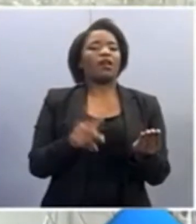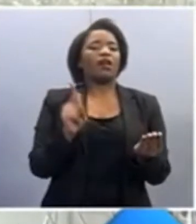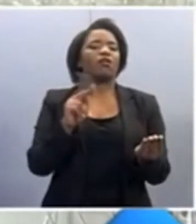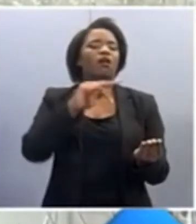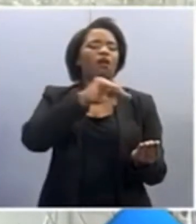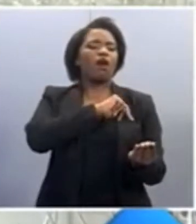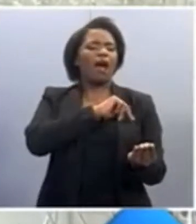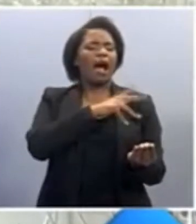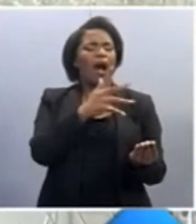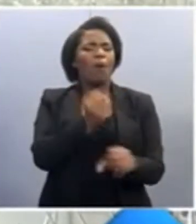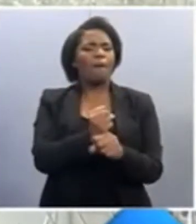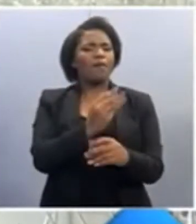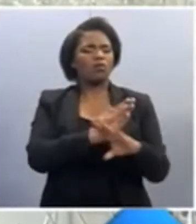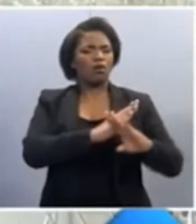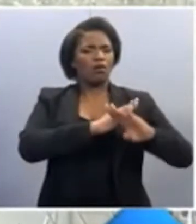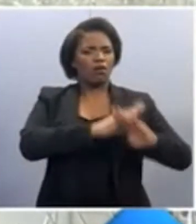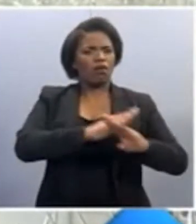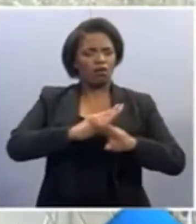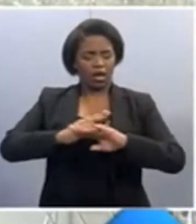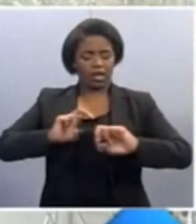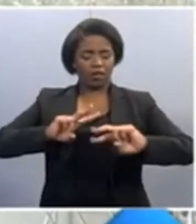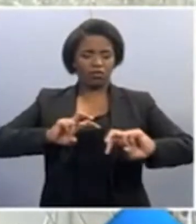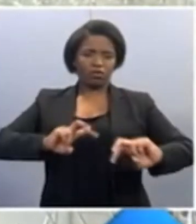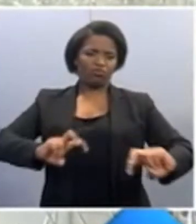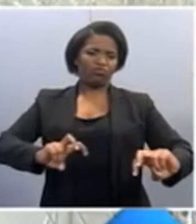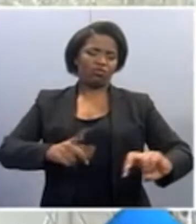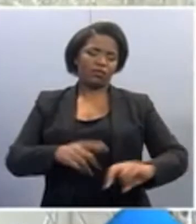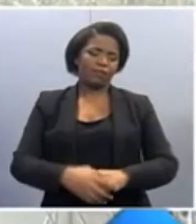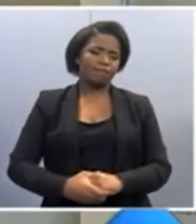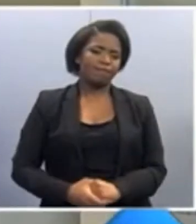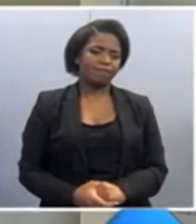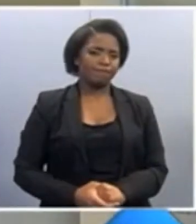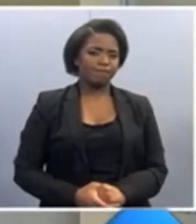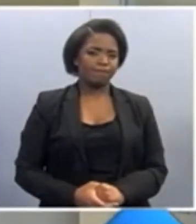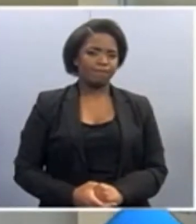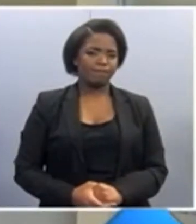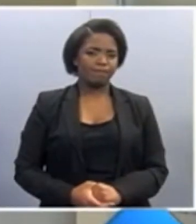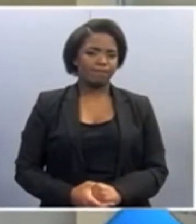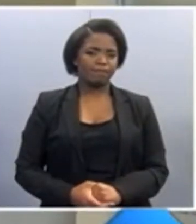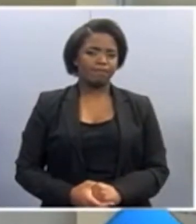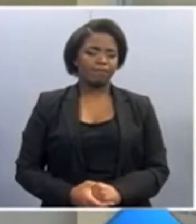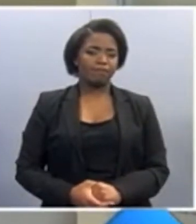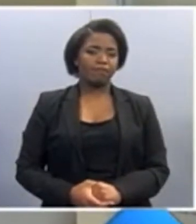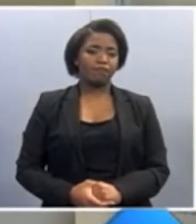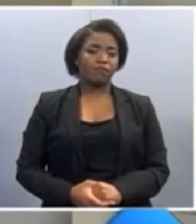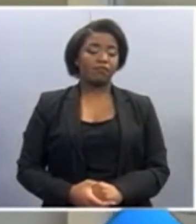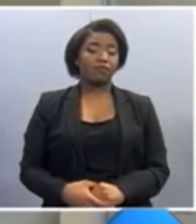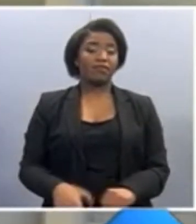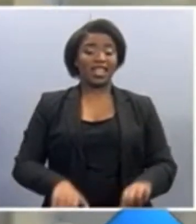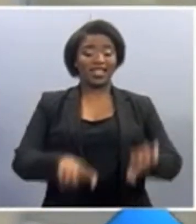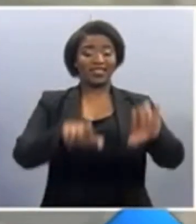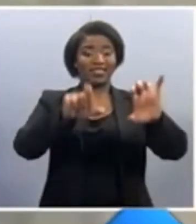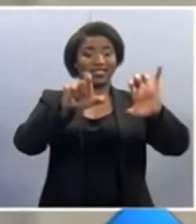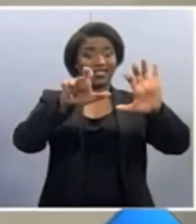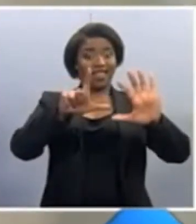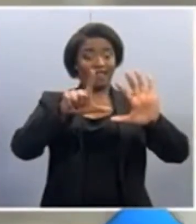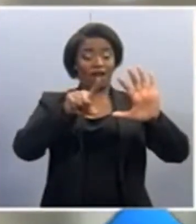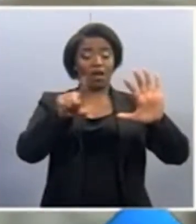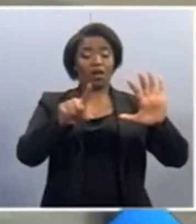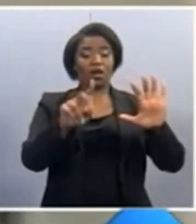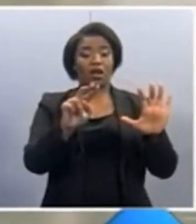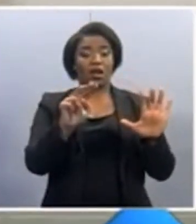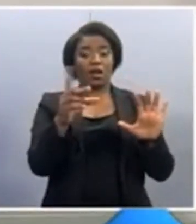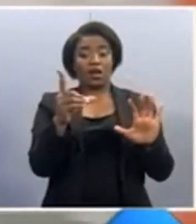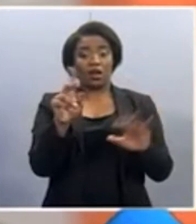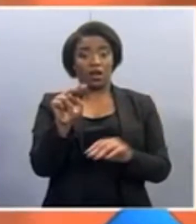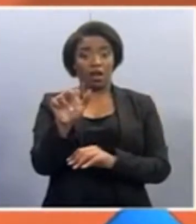stop transmission to some of the most infected groups in South Africa? The seven DNA research facilities are